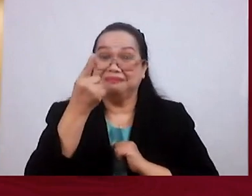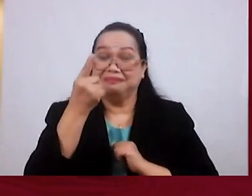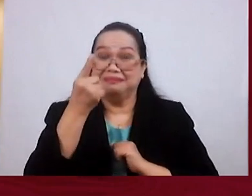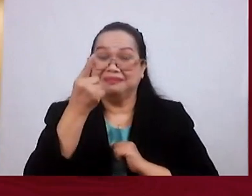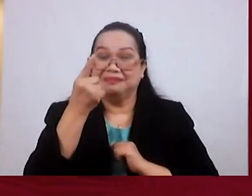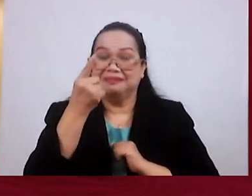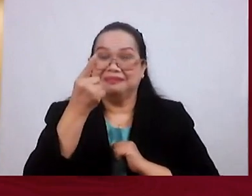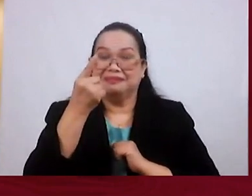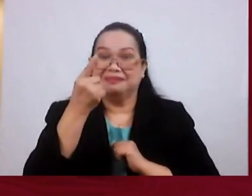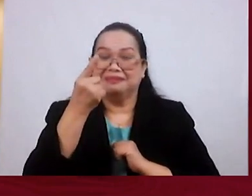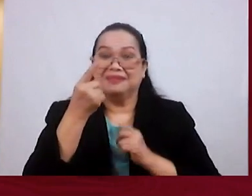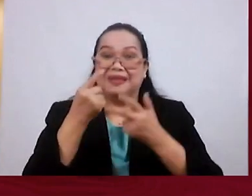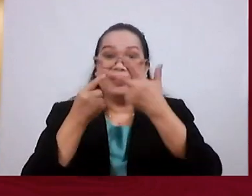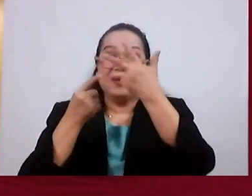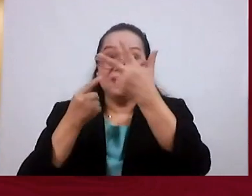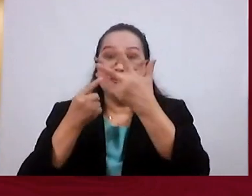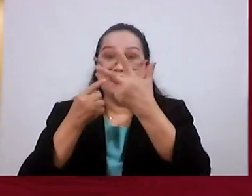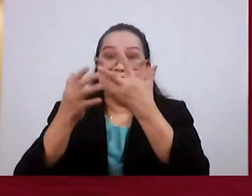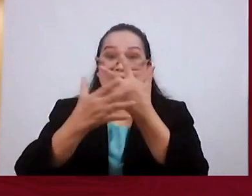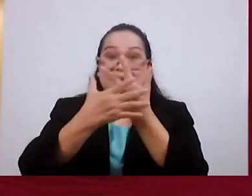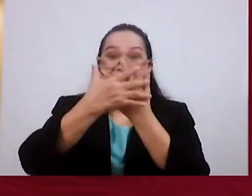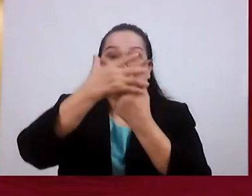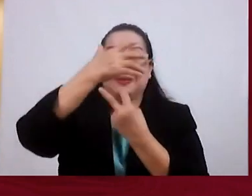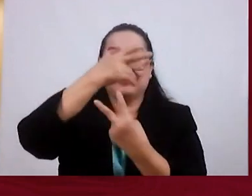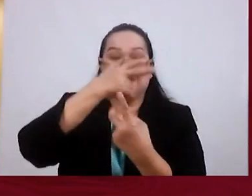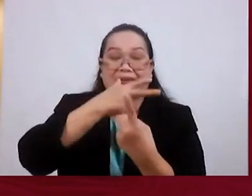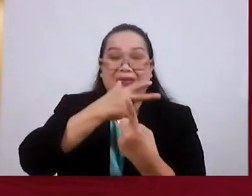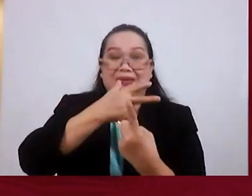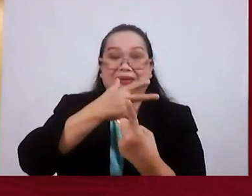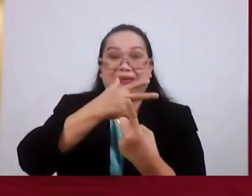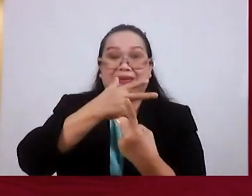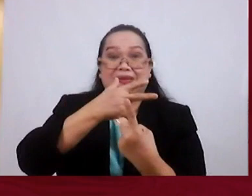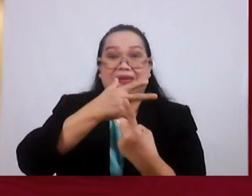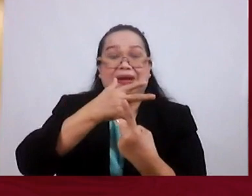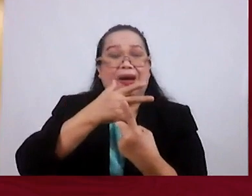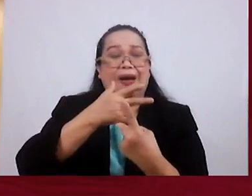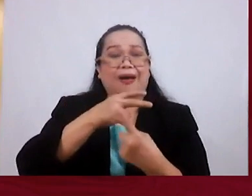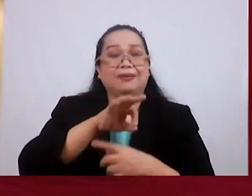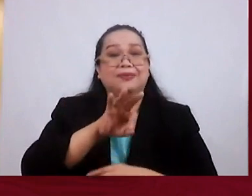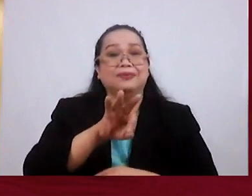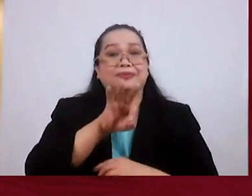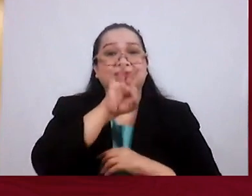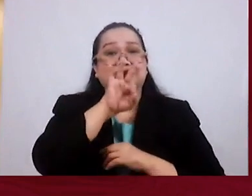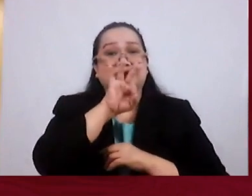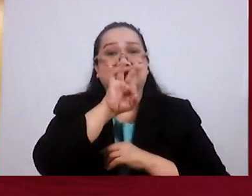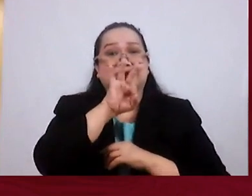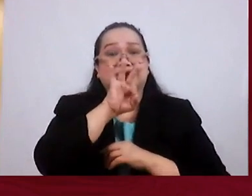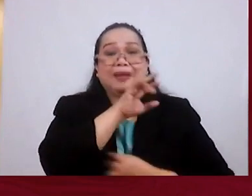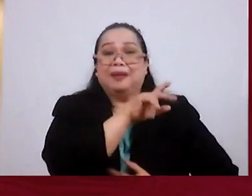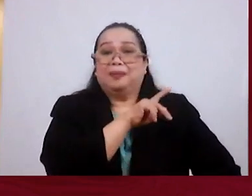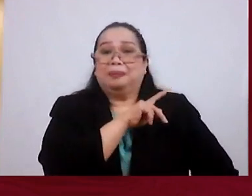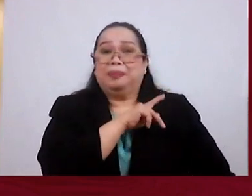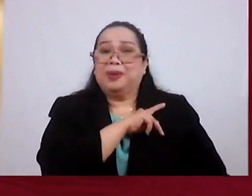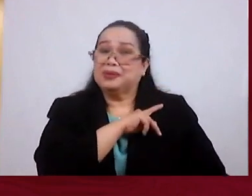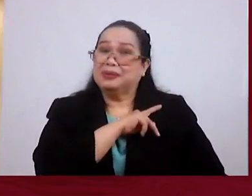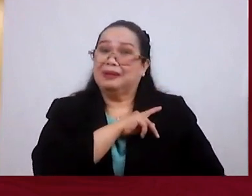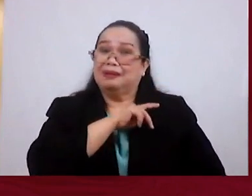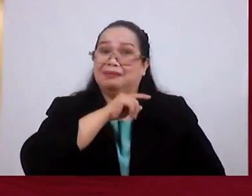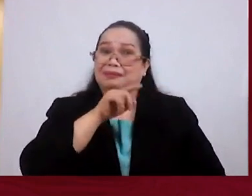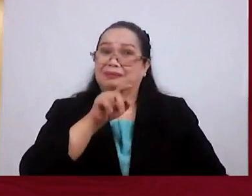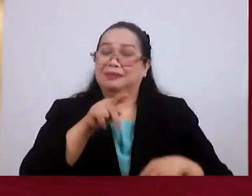The persons of the Trinity, Are offended. It's personal to them.